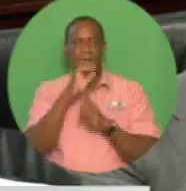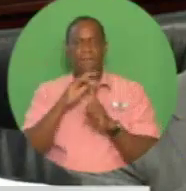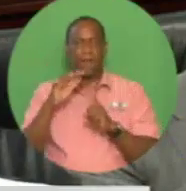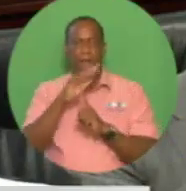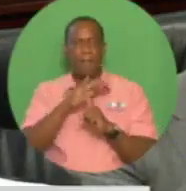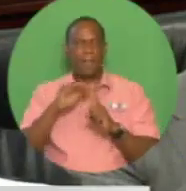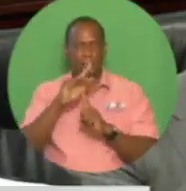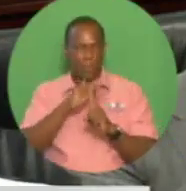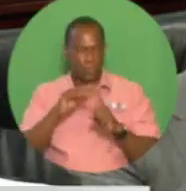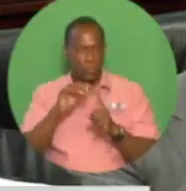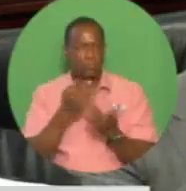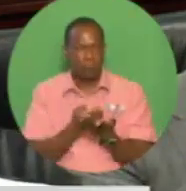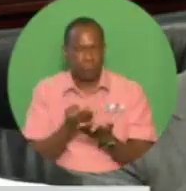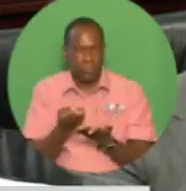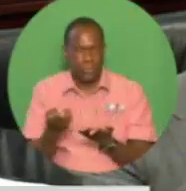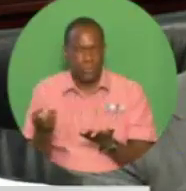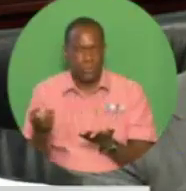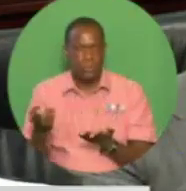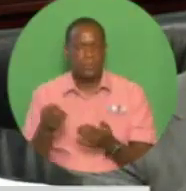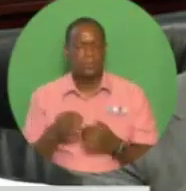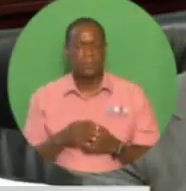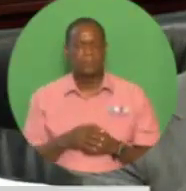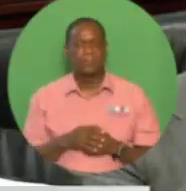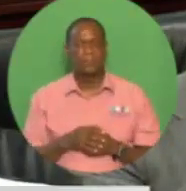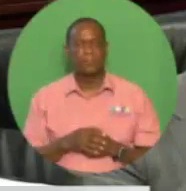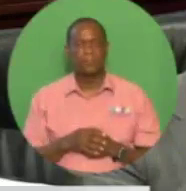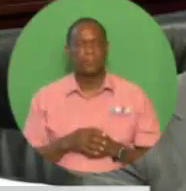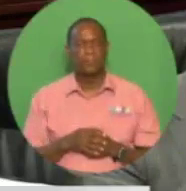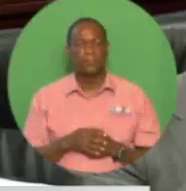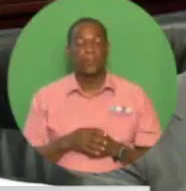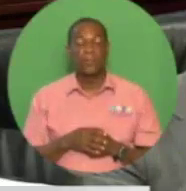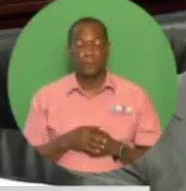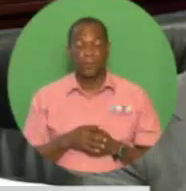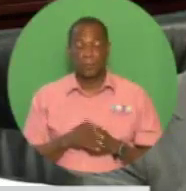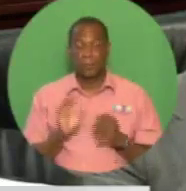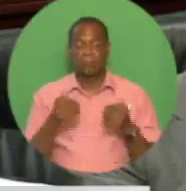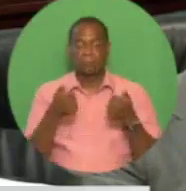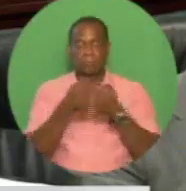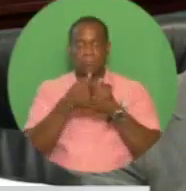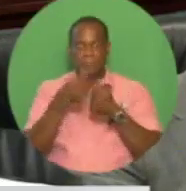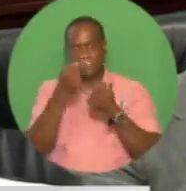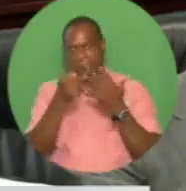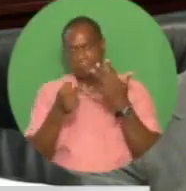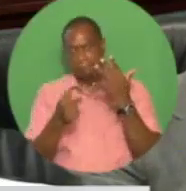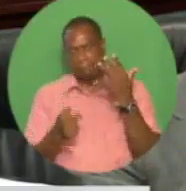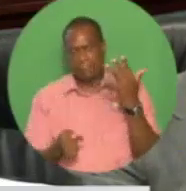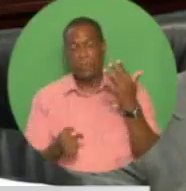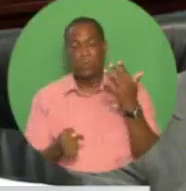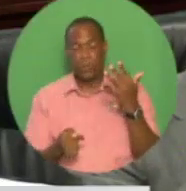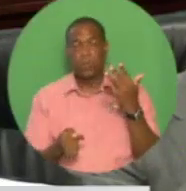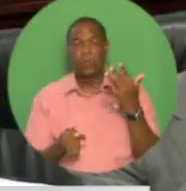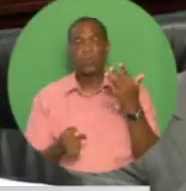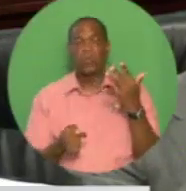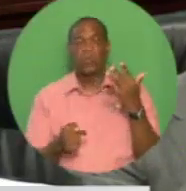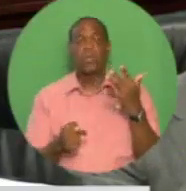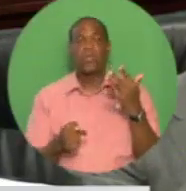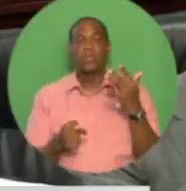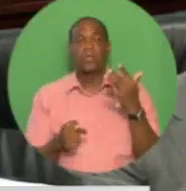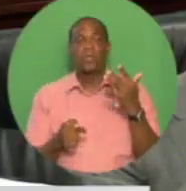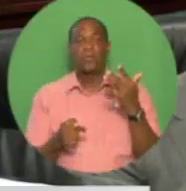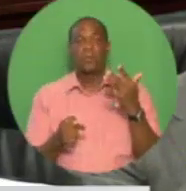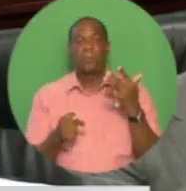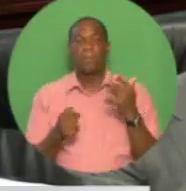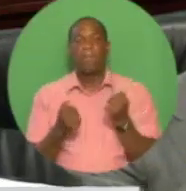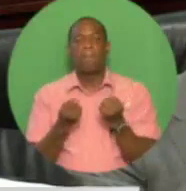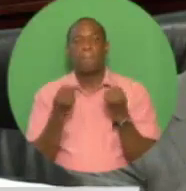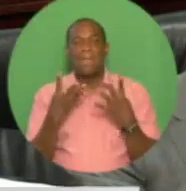scope, and they cut across most areas of national policy. We are in no doubt that our current efforts